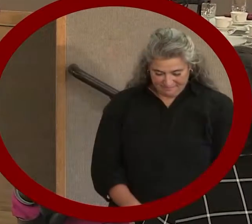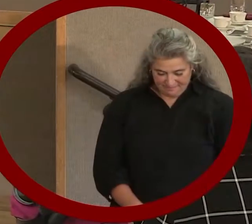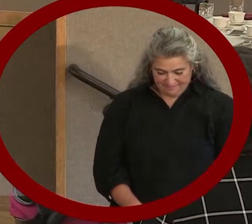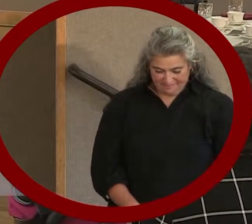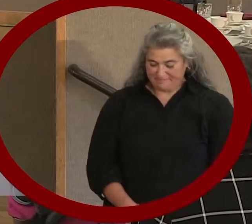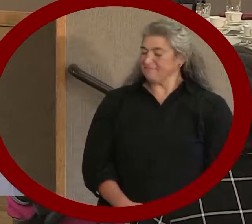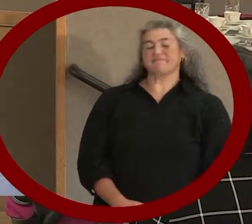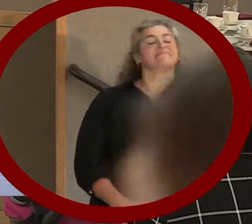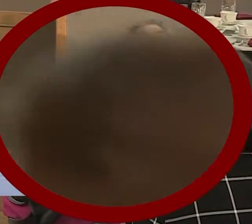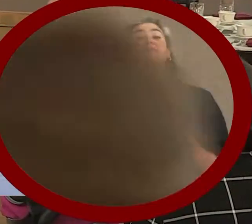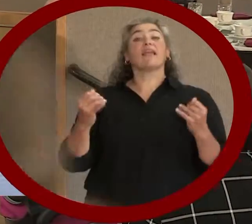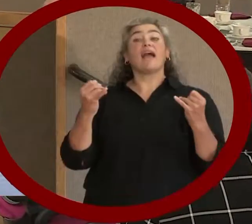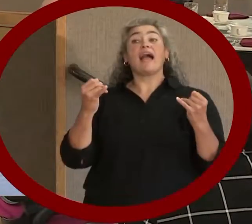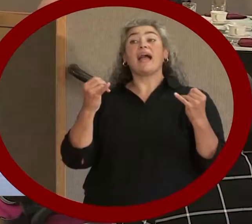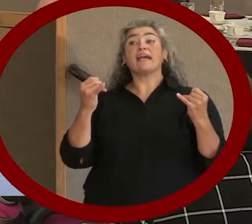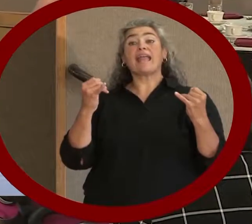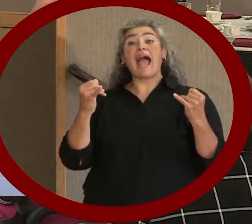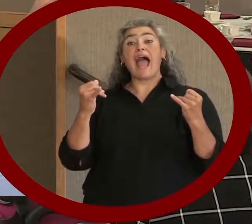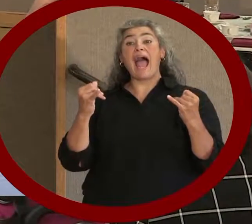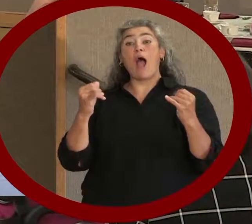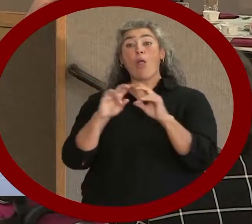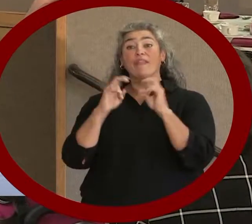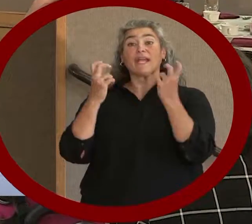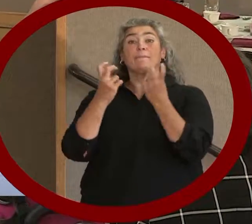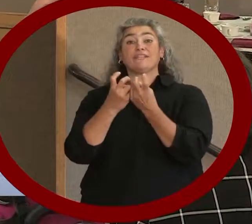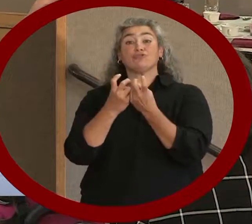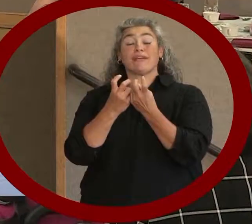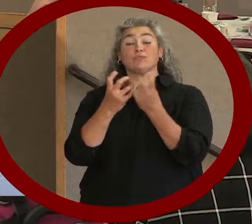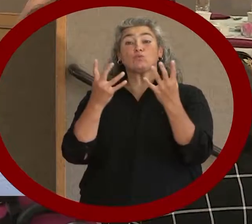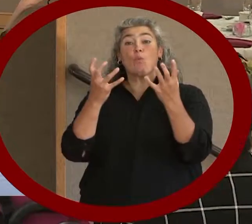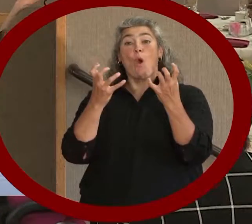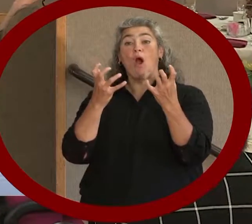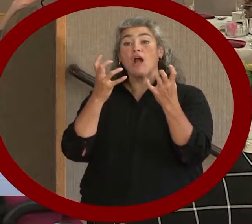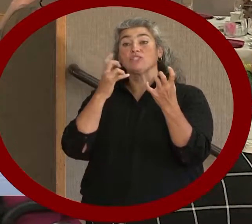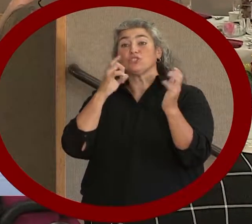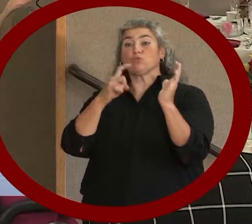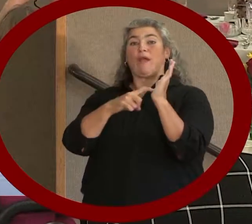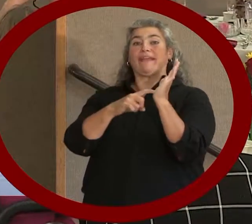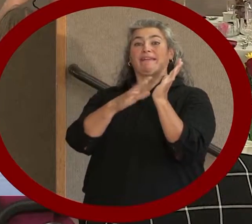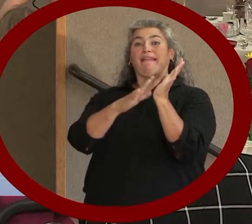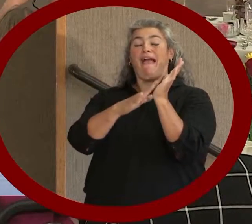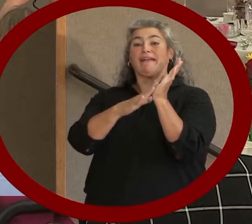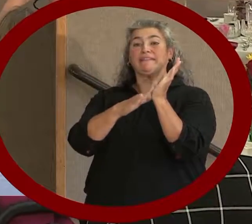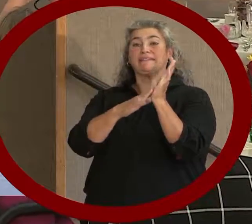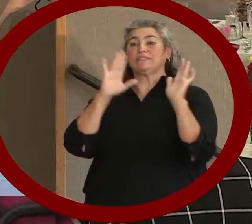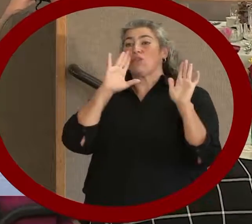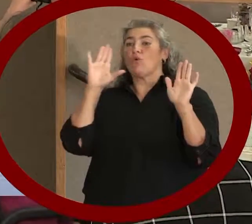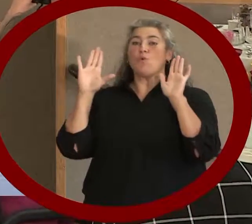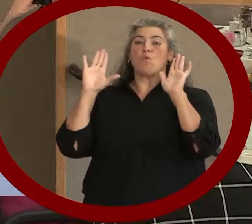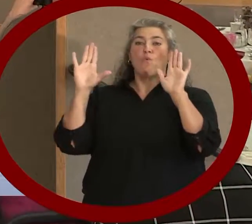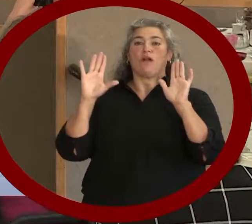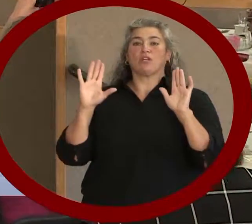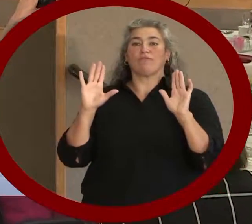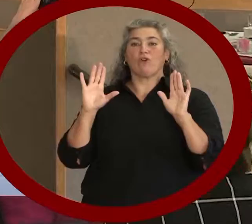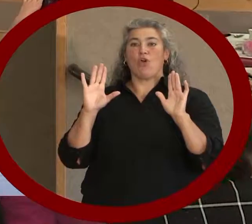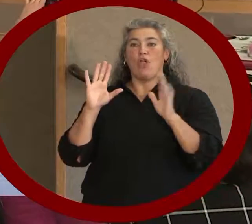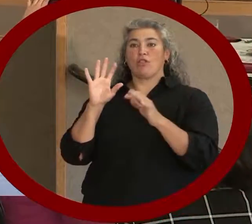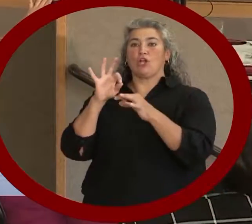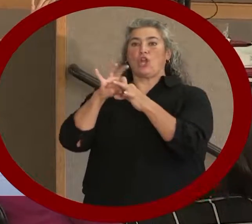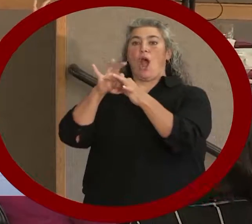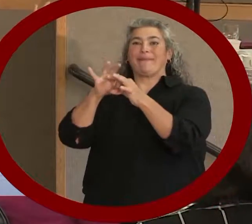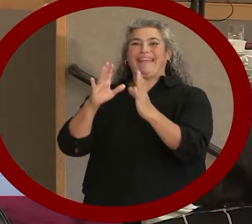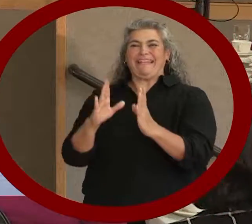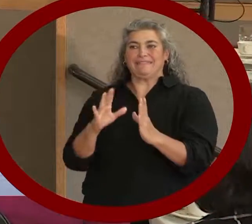At this time, the Commission on Disability would now like to recognize the many well-deserved nominees for today's awards